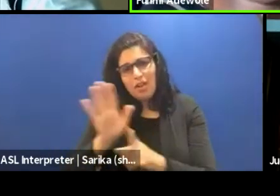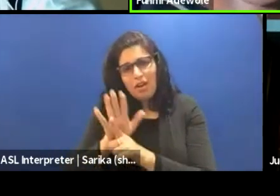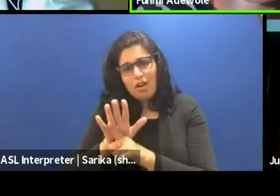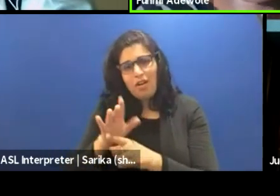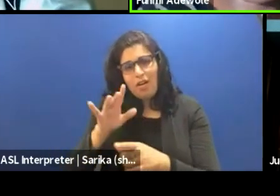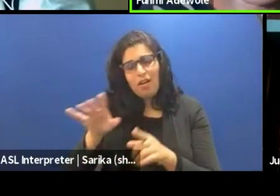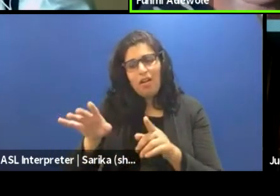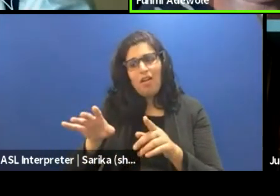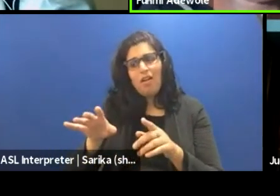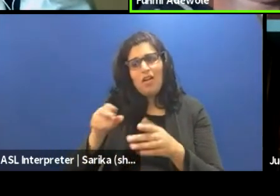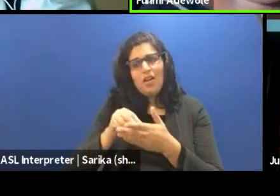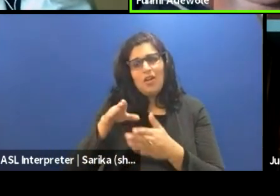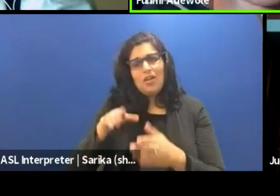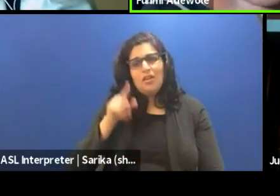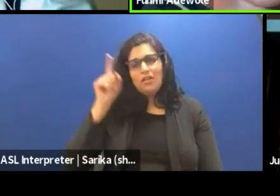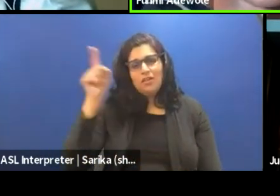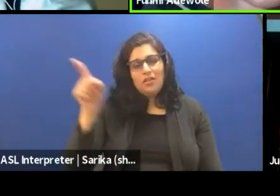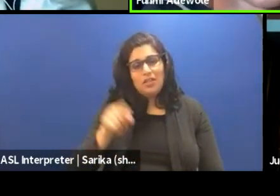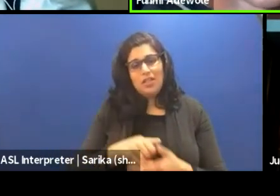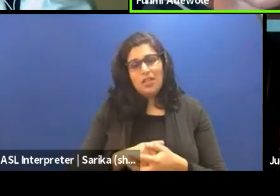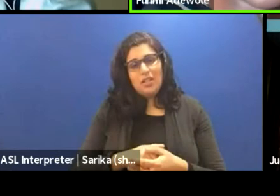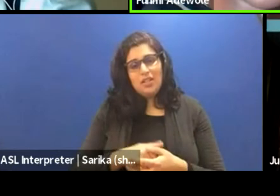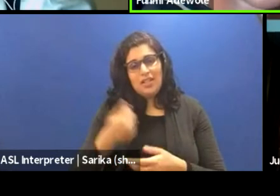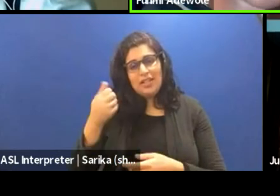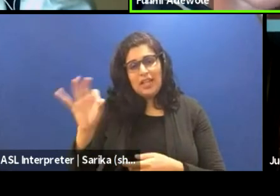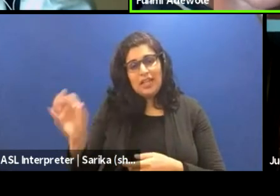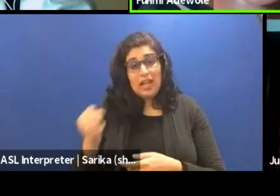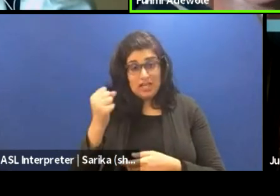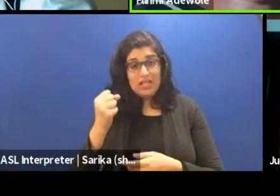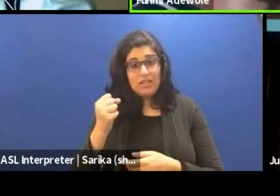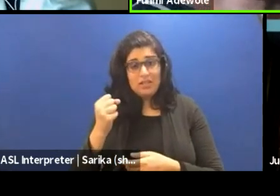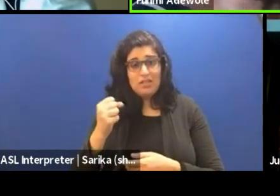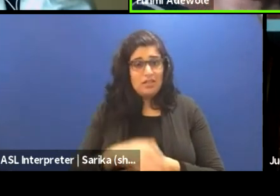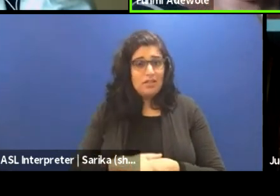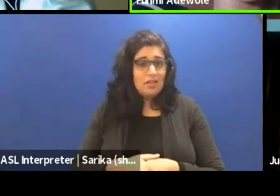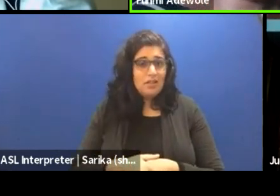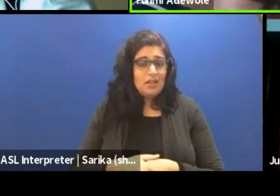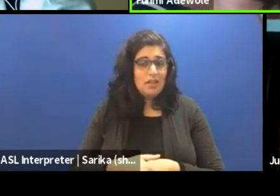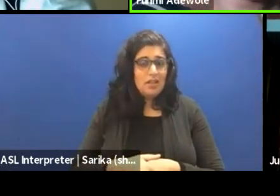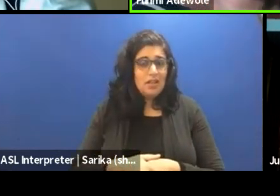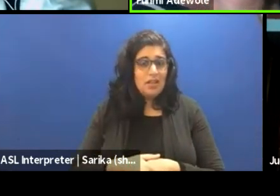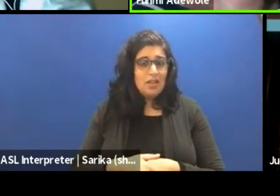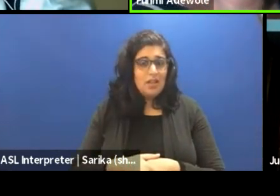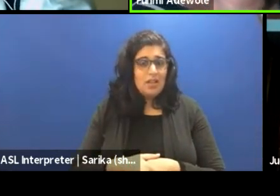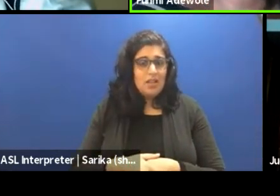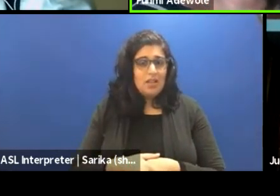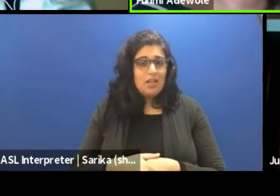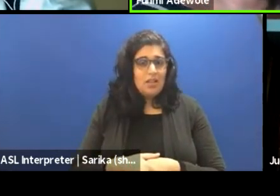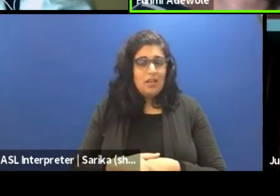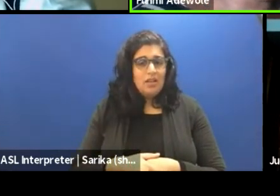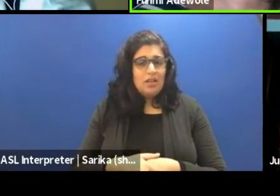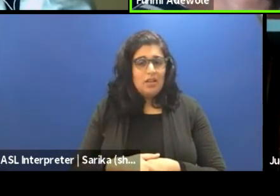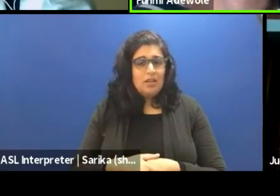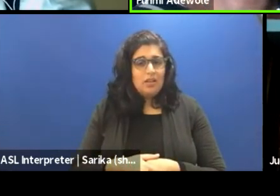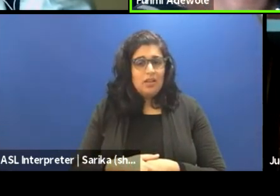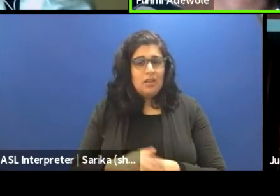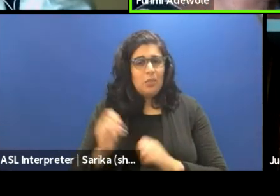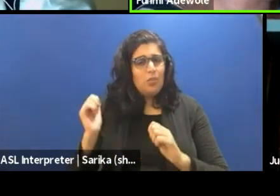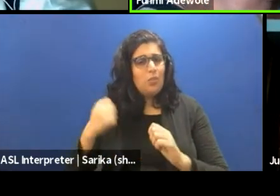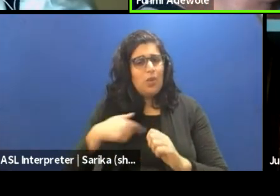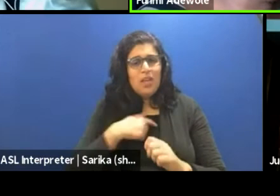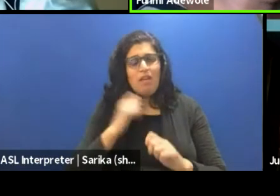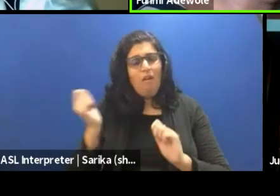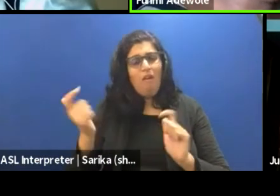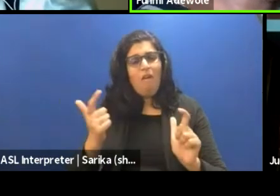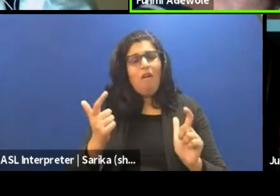University of Port Harcourt in, in the nineties. And we've, we've, we, we've all had with the